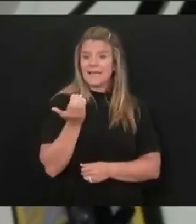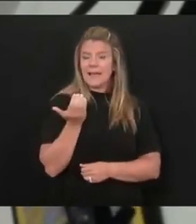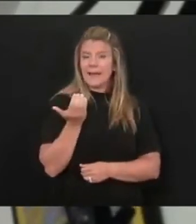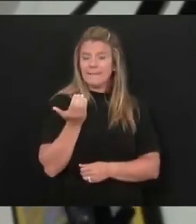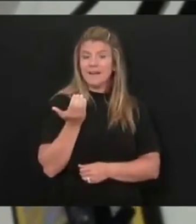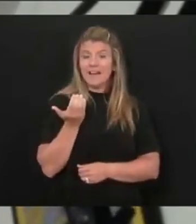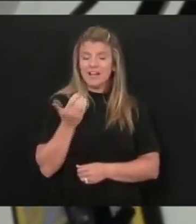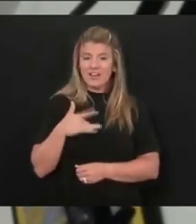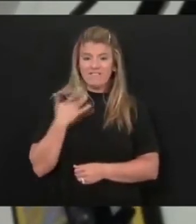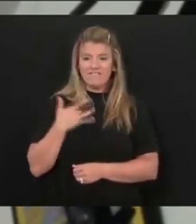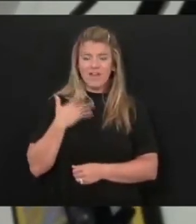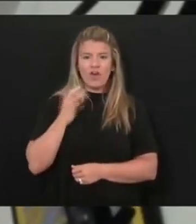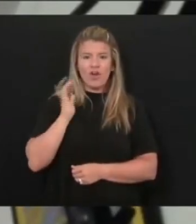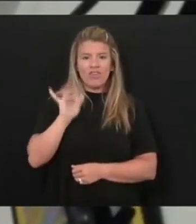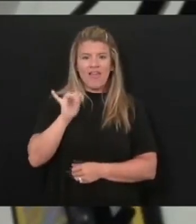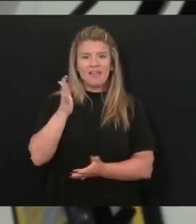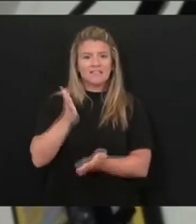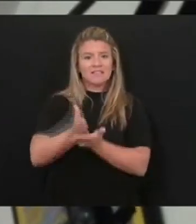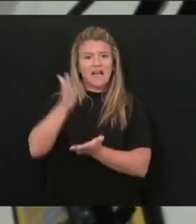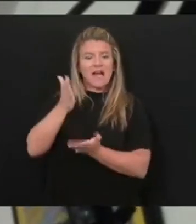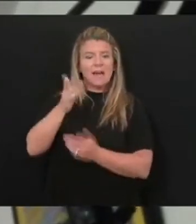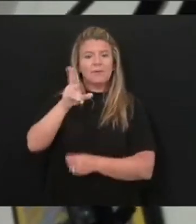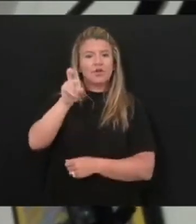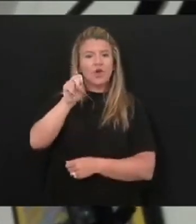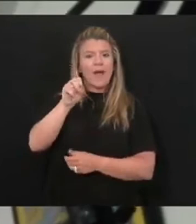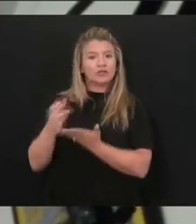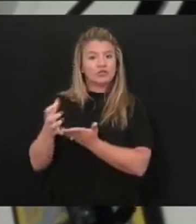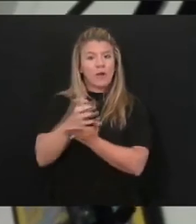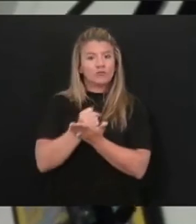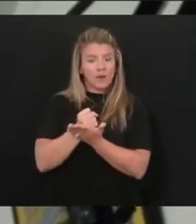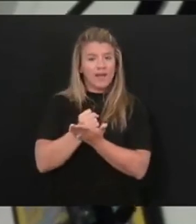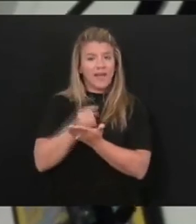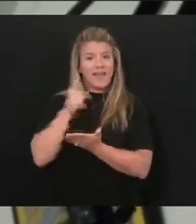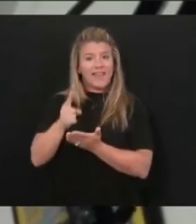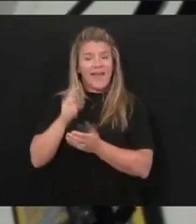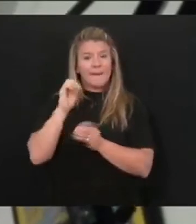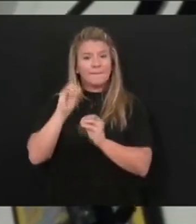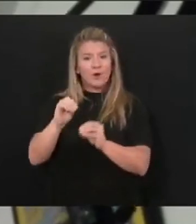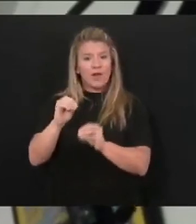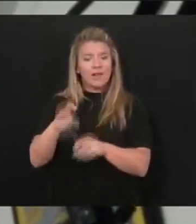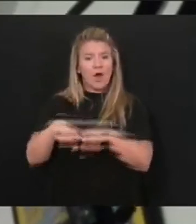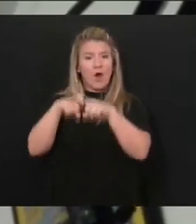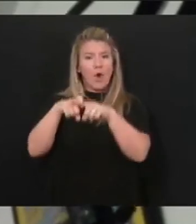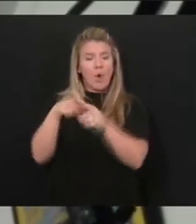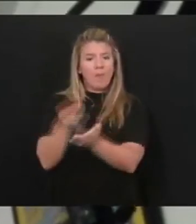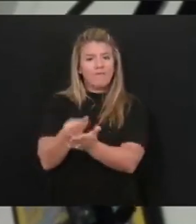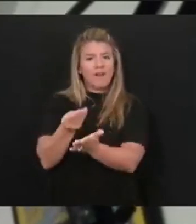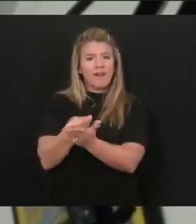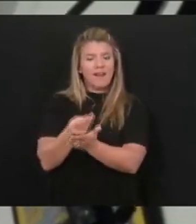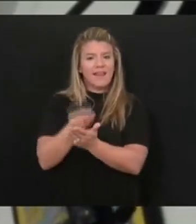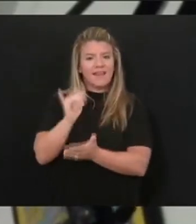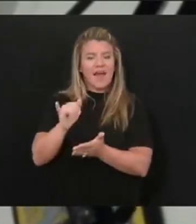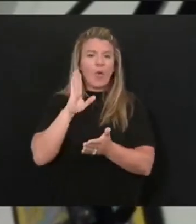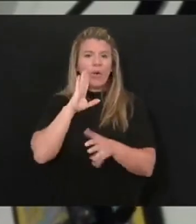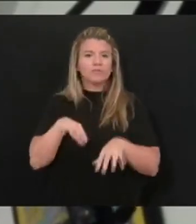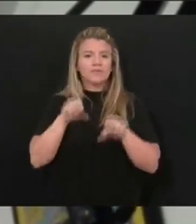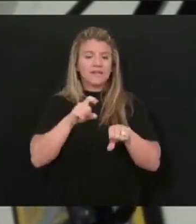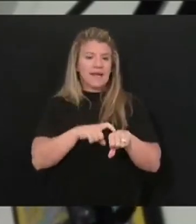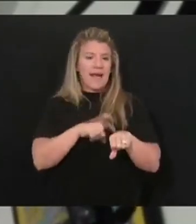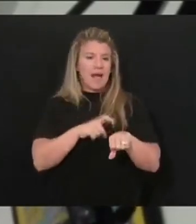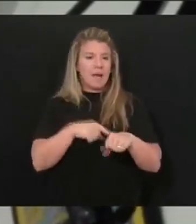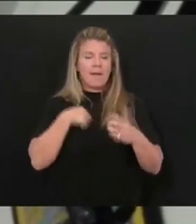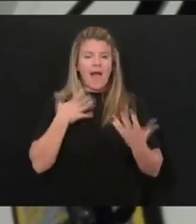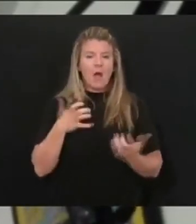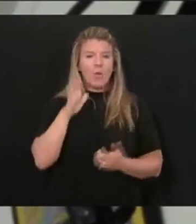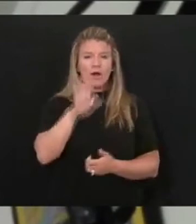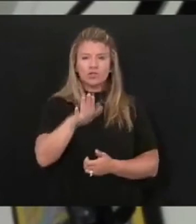red tape that the U.S. Treasury has put on the funding for why it's taking a little while. I wanted to get your